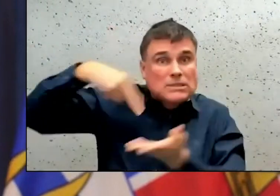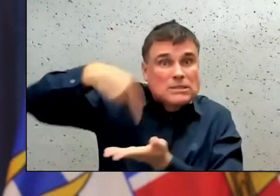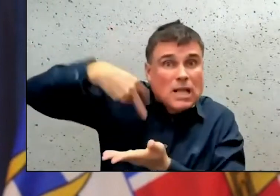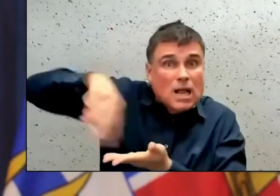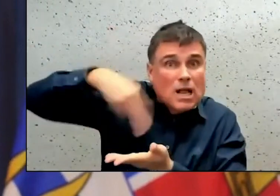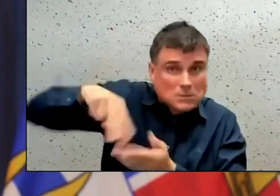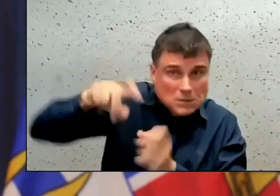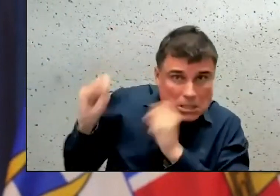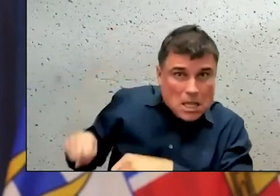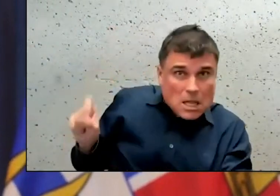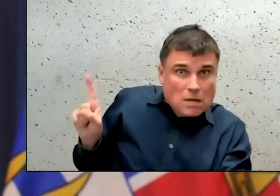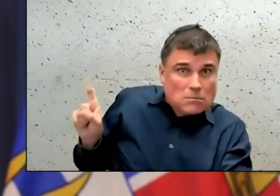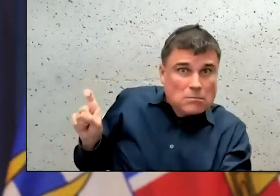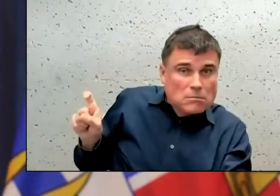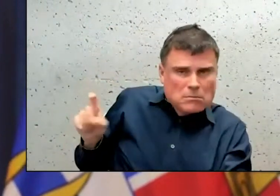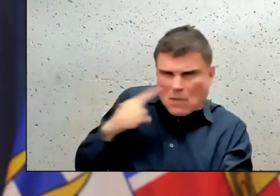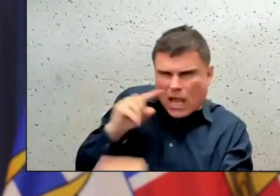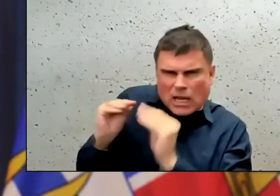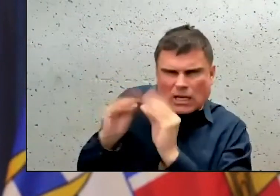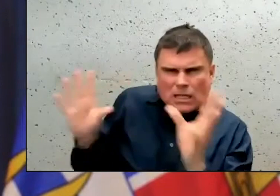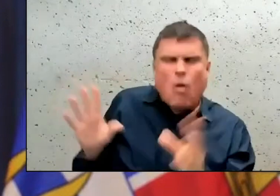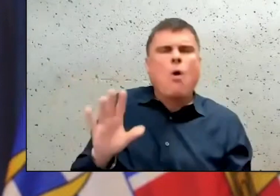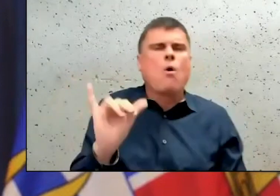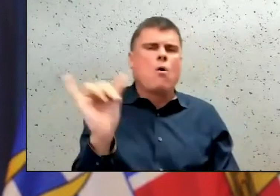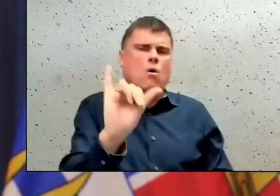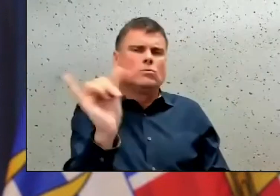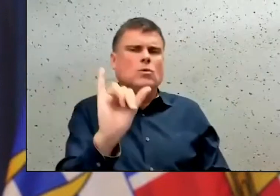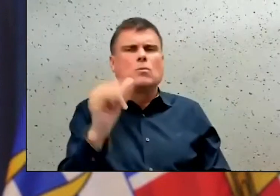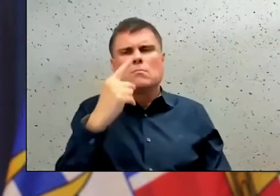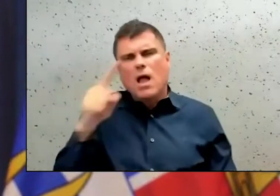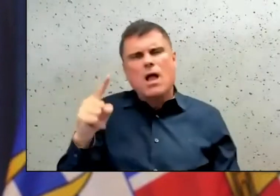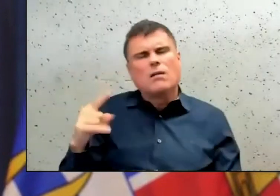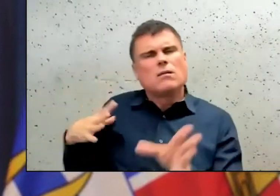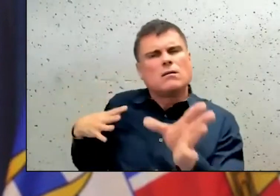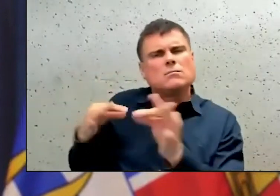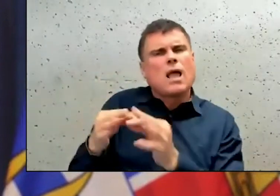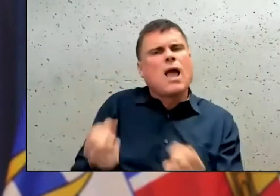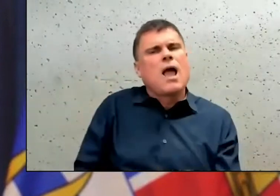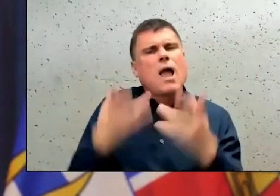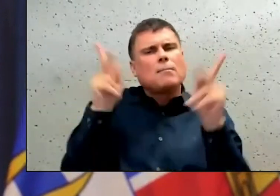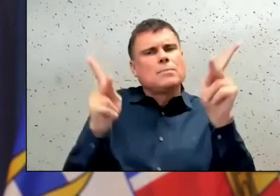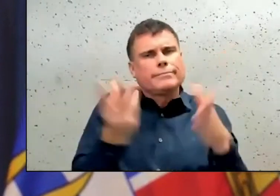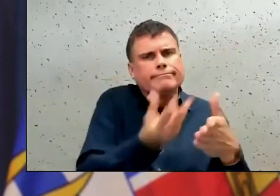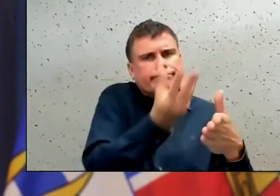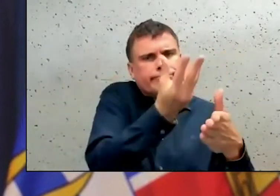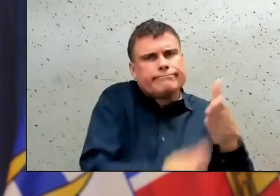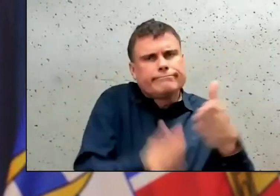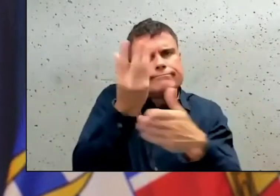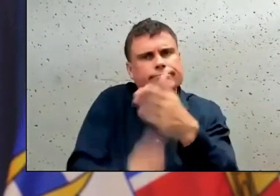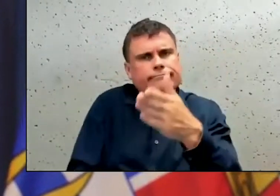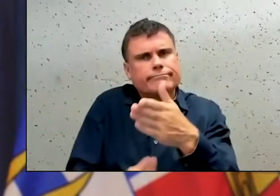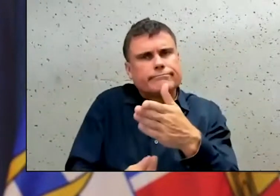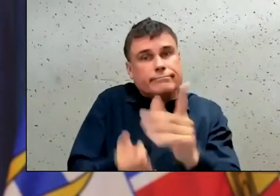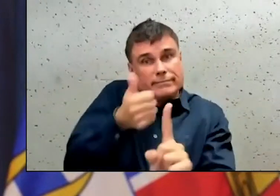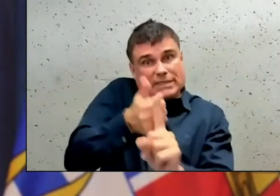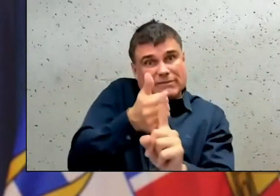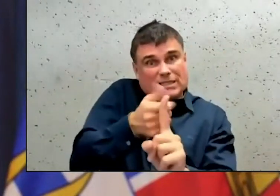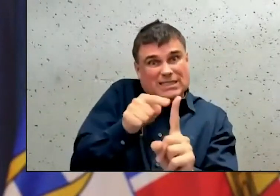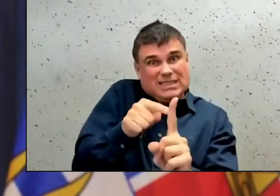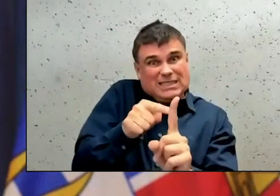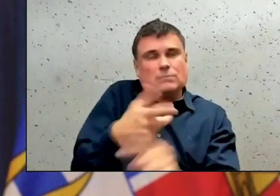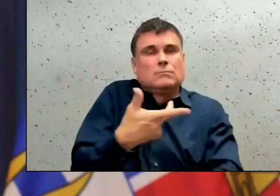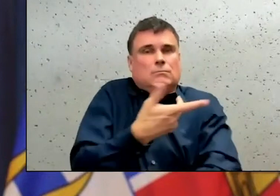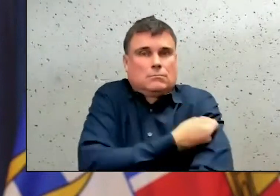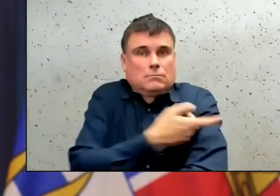also, could you provide an update on how many people have died that are fully immunized? That's one of the stats we don't